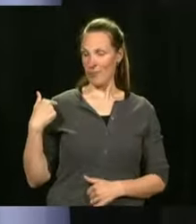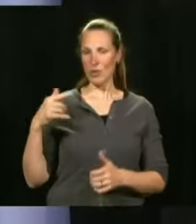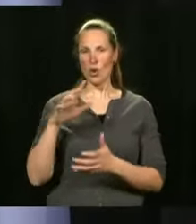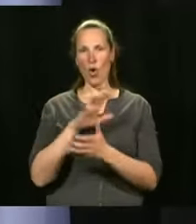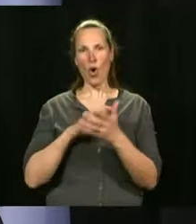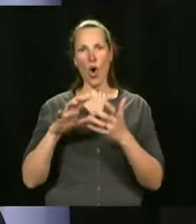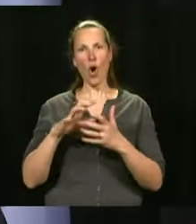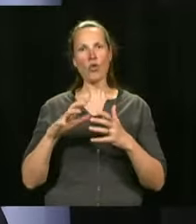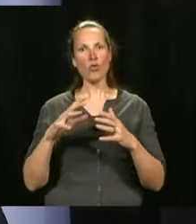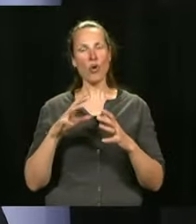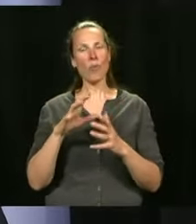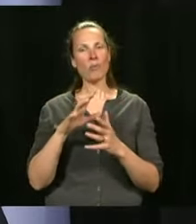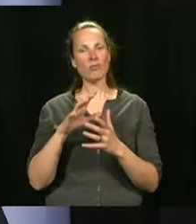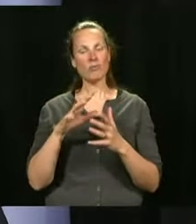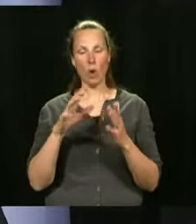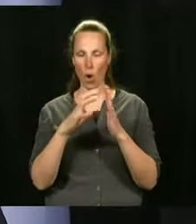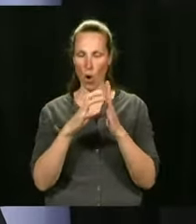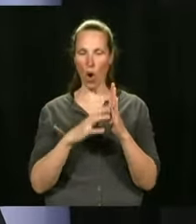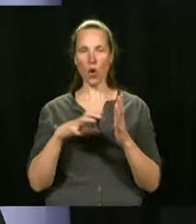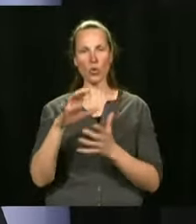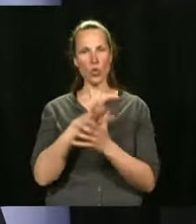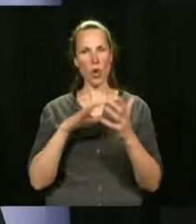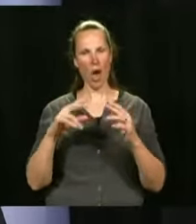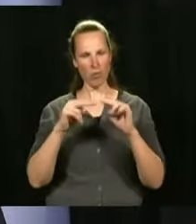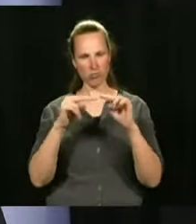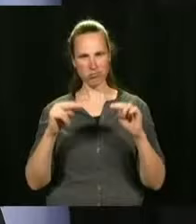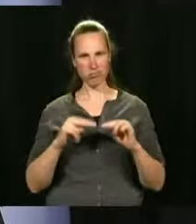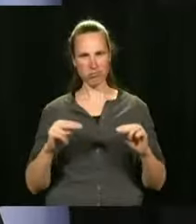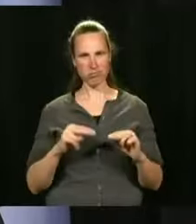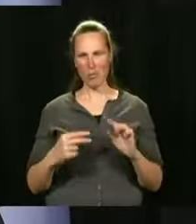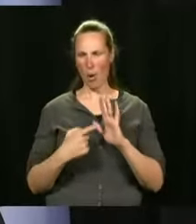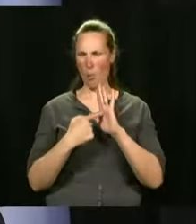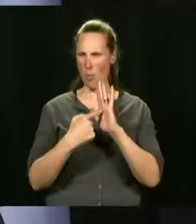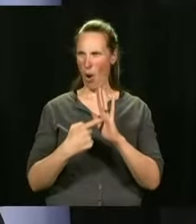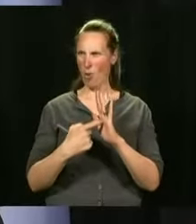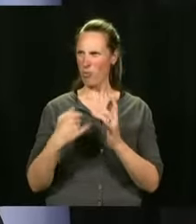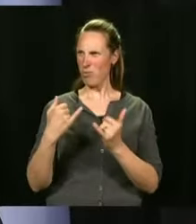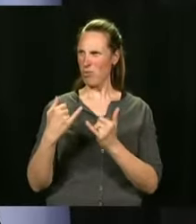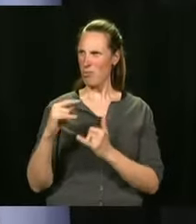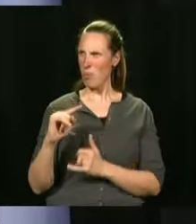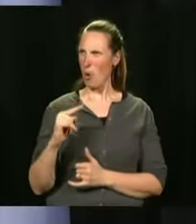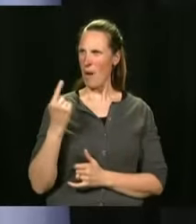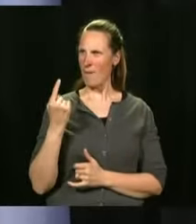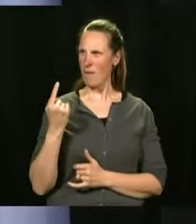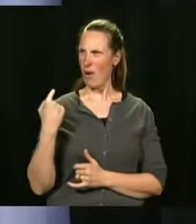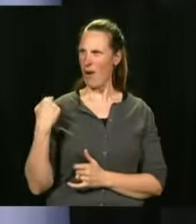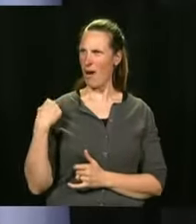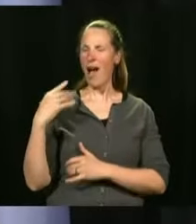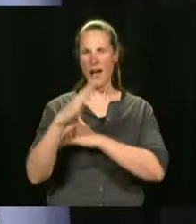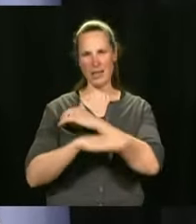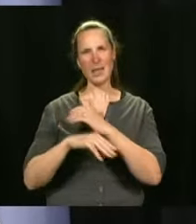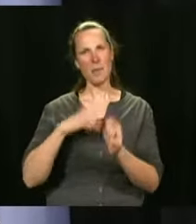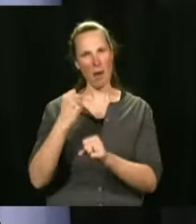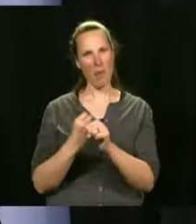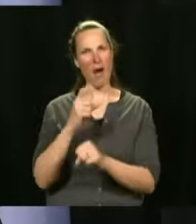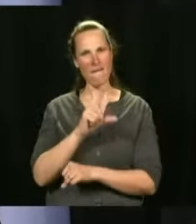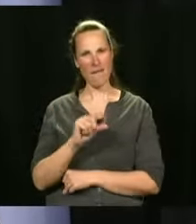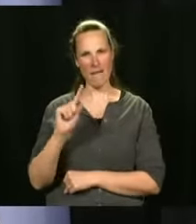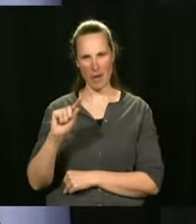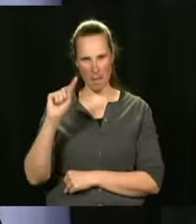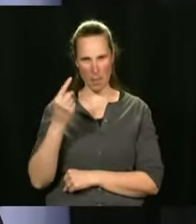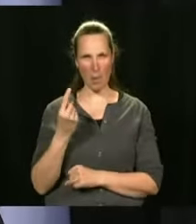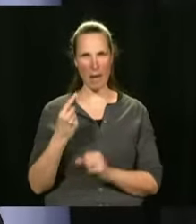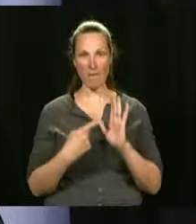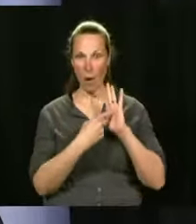Dr. Lidvak's colour code that we had presented to you for the first time in September of 2020. I want to give